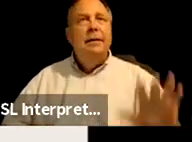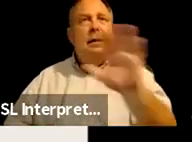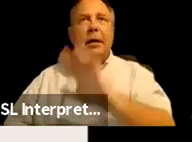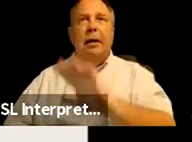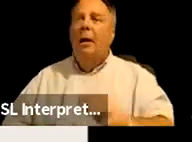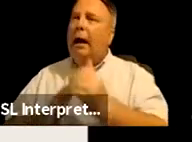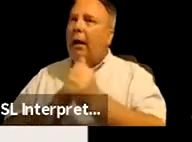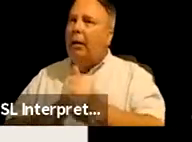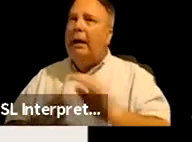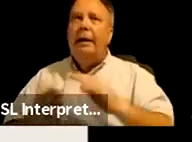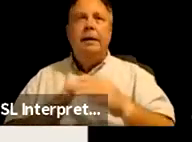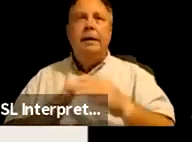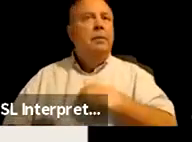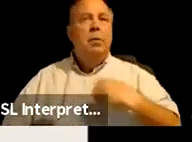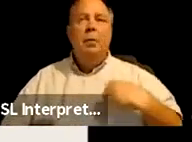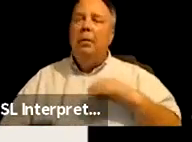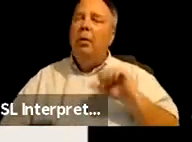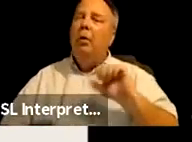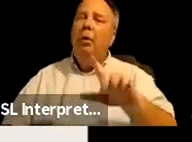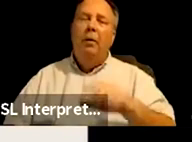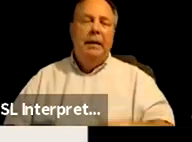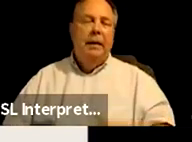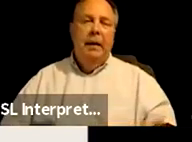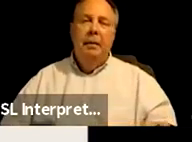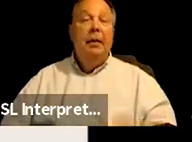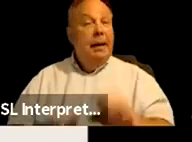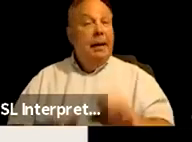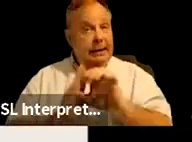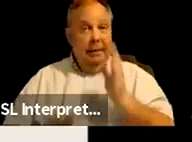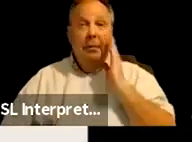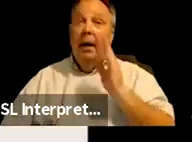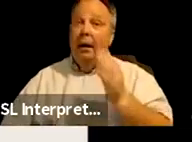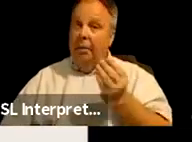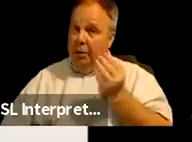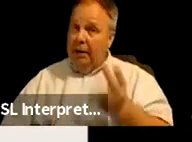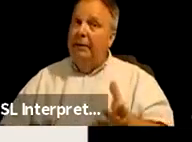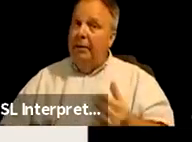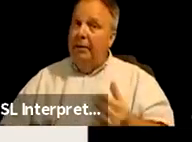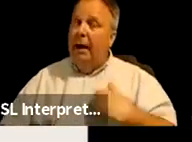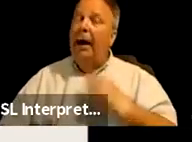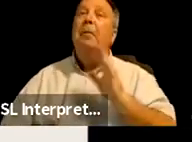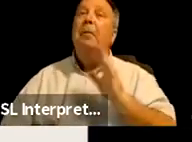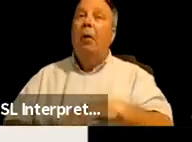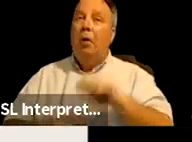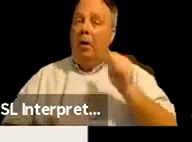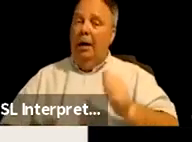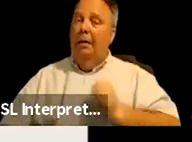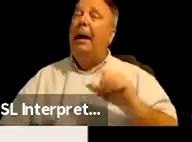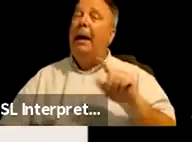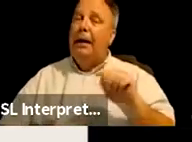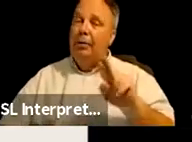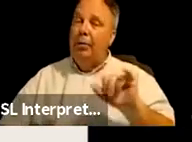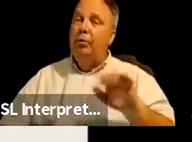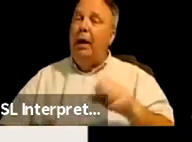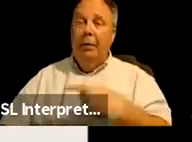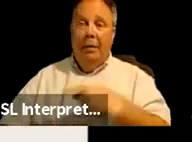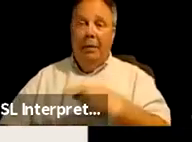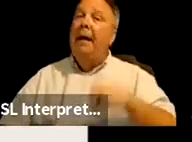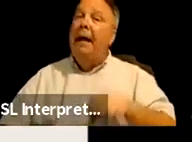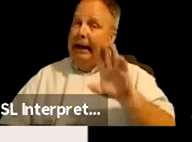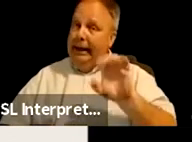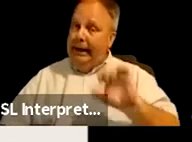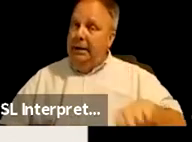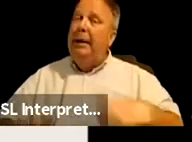community members all the time. And an example that I'm going to give here, I'm going to call out my own tribe because they need to be called